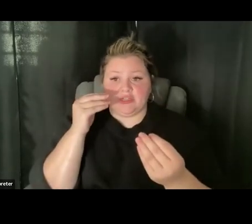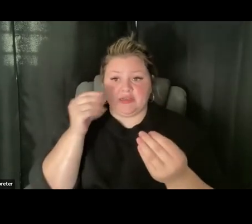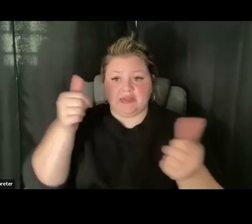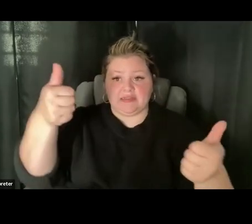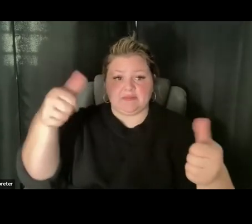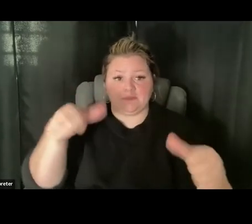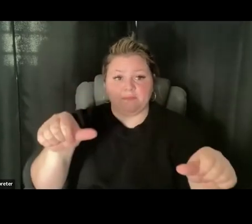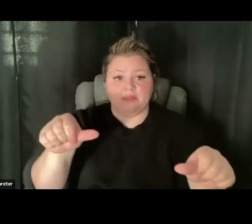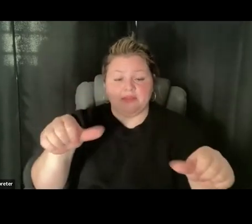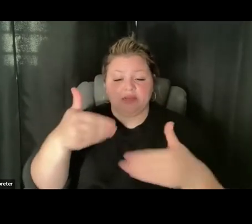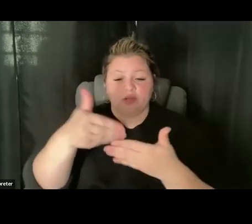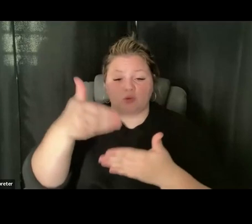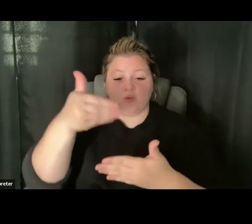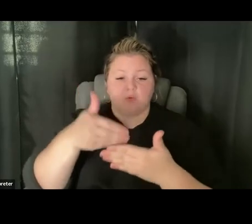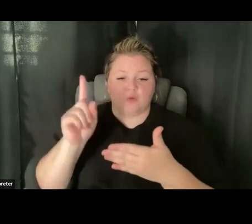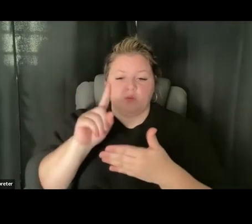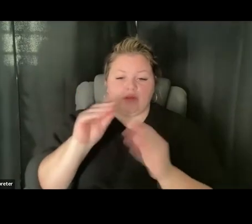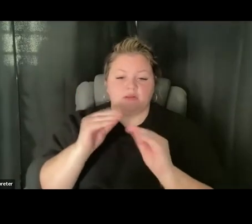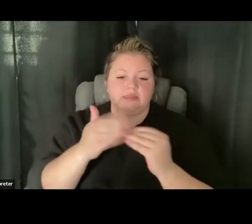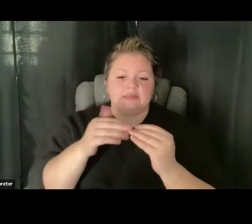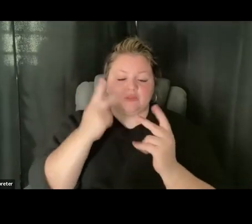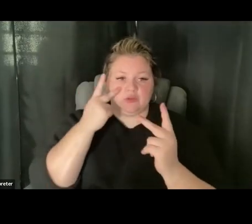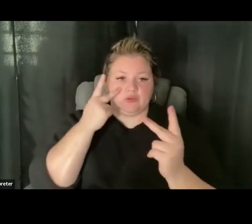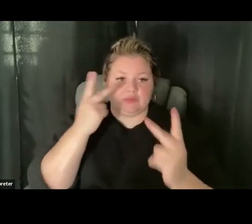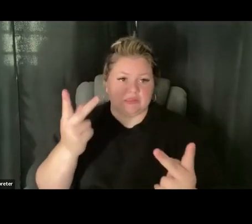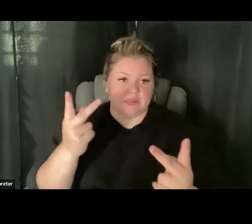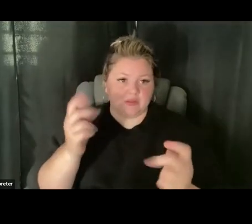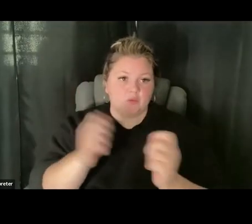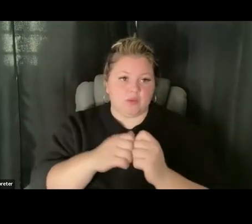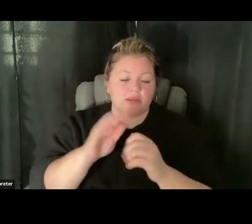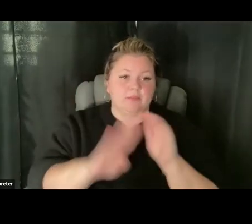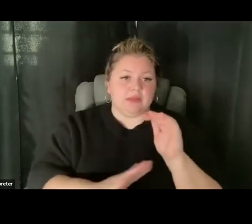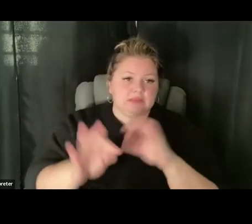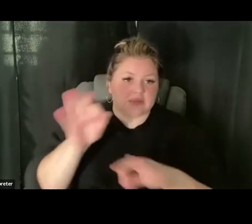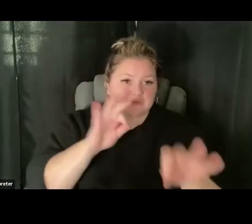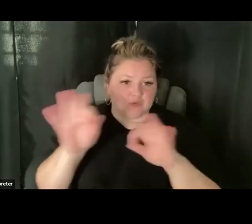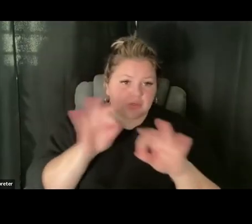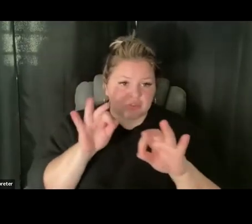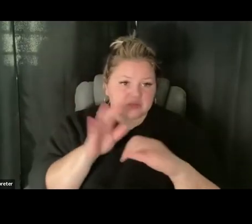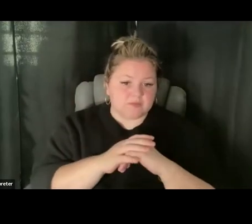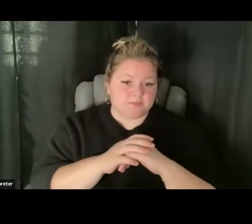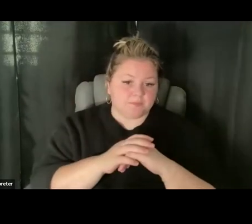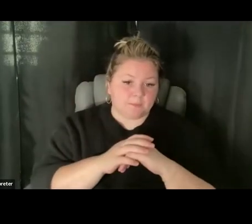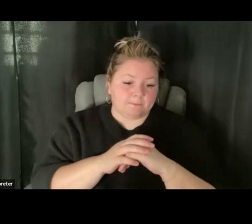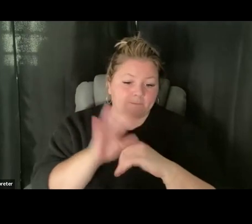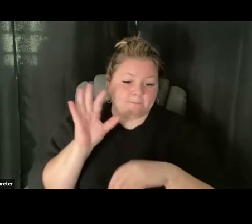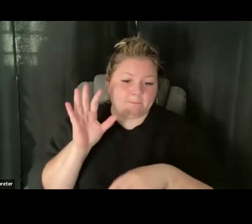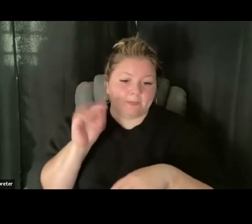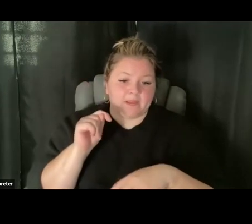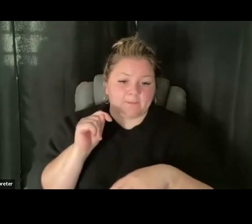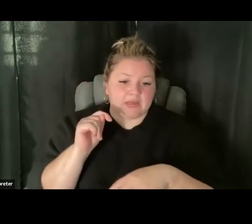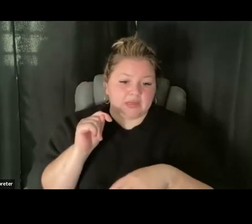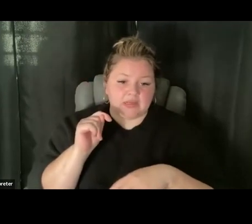a wall in a place that is visible along with other basic instructions and things like that. But I don't believe we